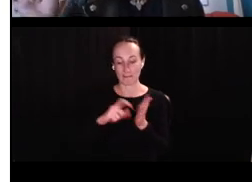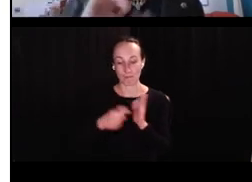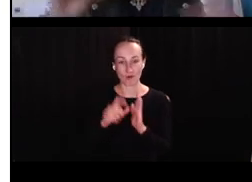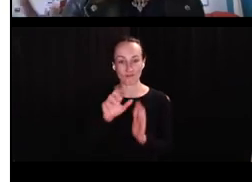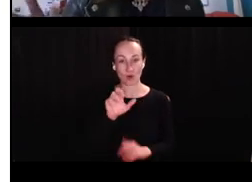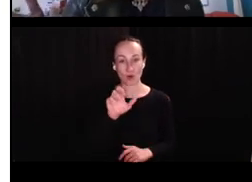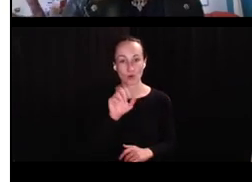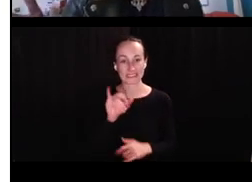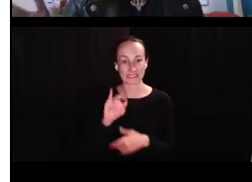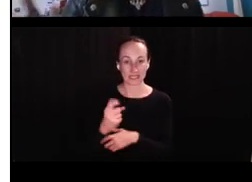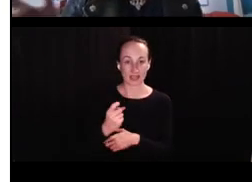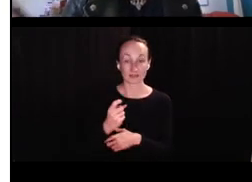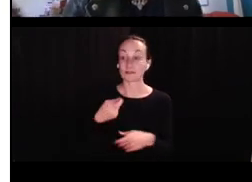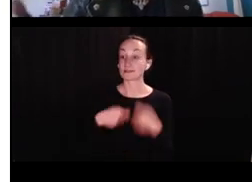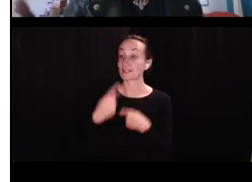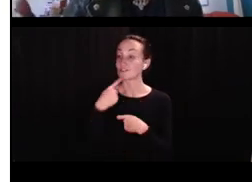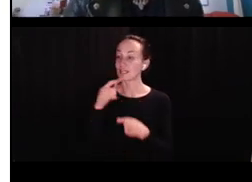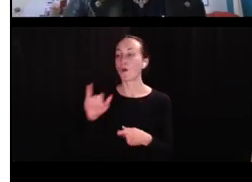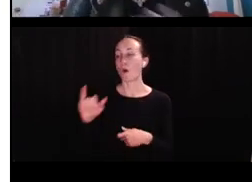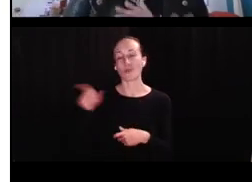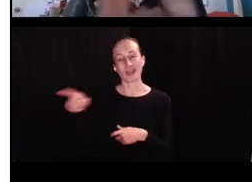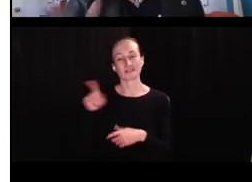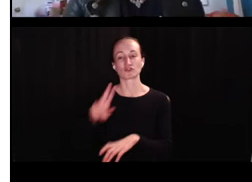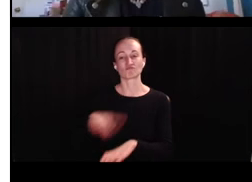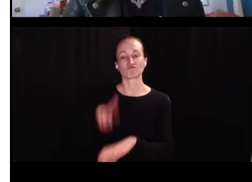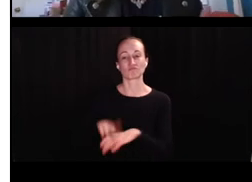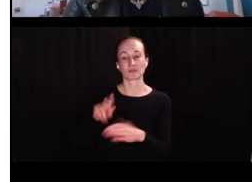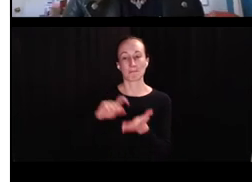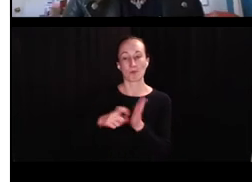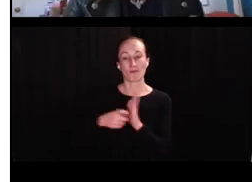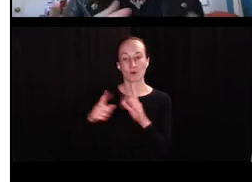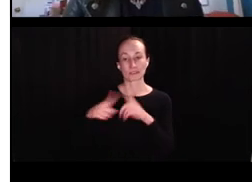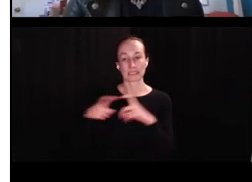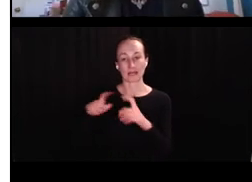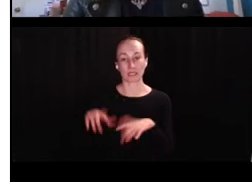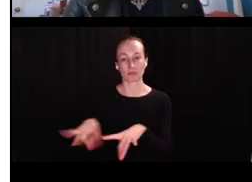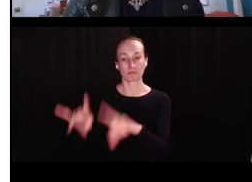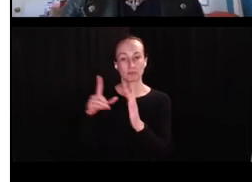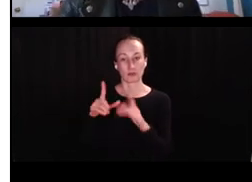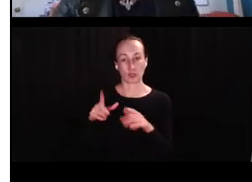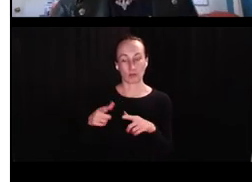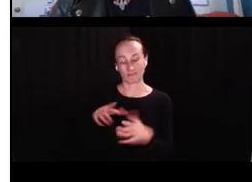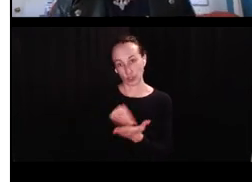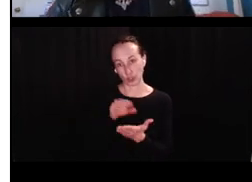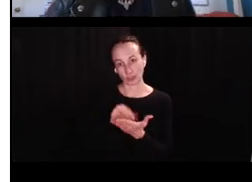instead of the morphosyntax, instead of saying this was some morphosyntactic learning?